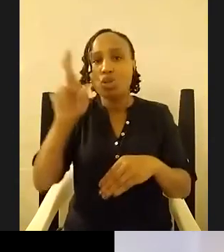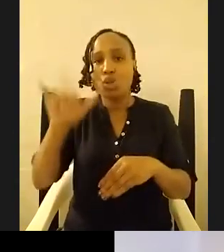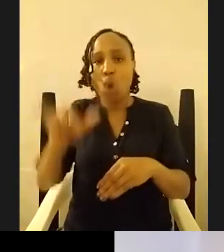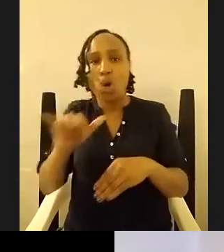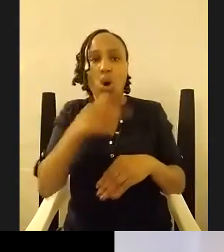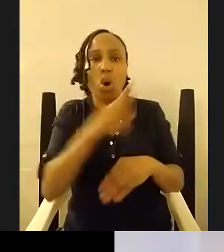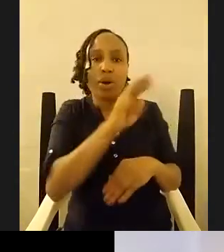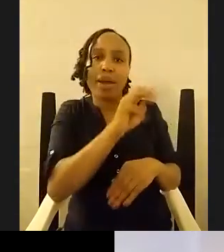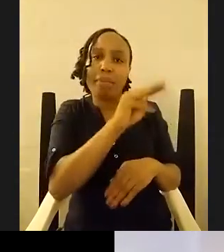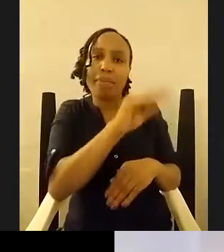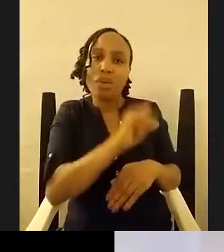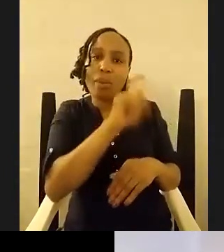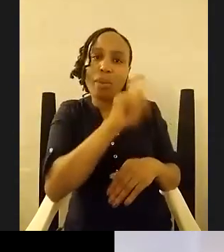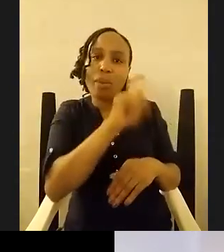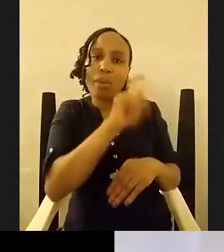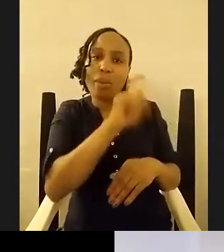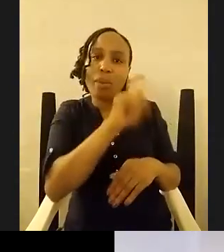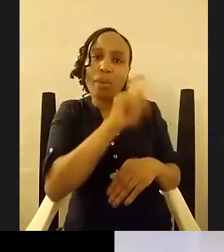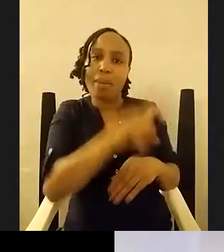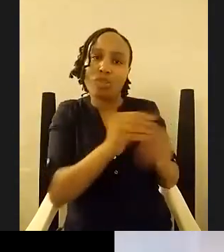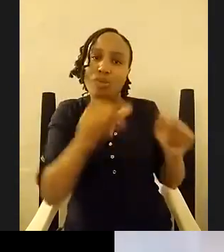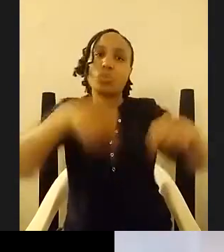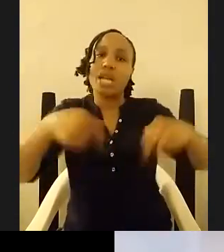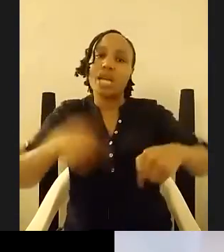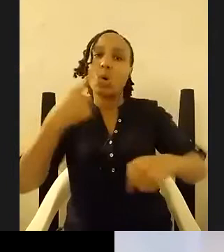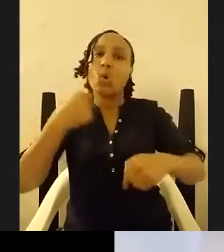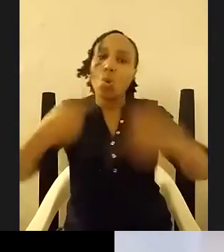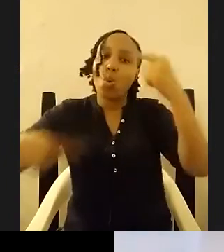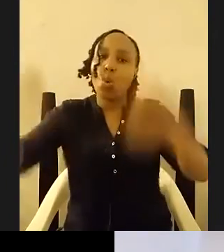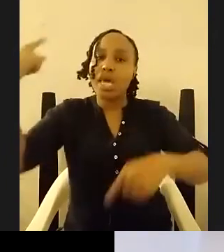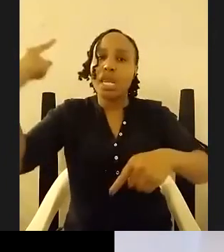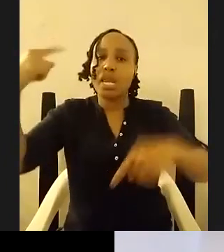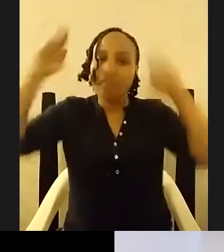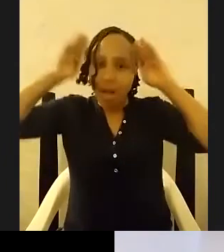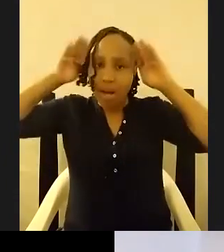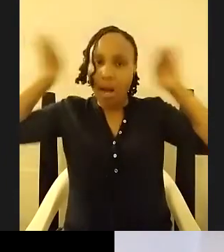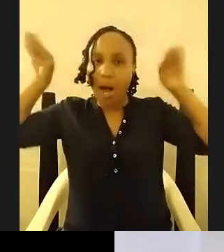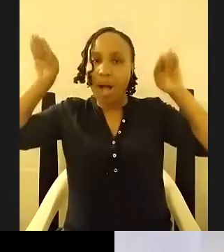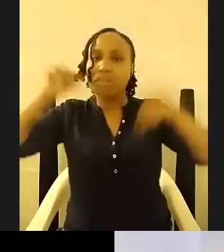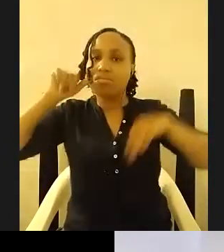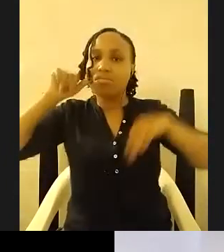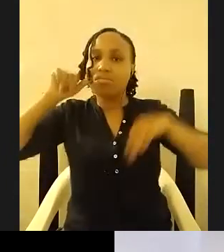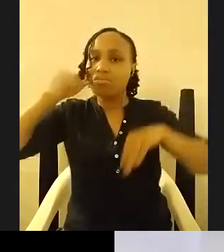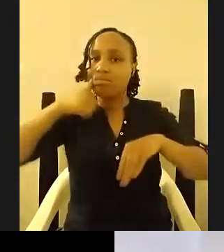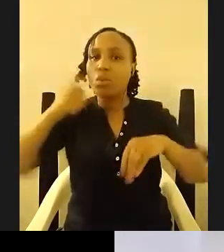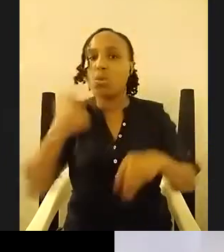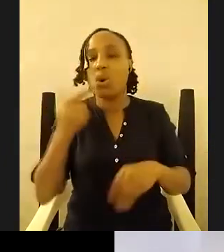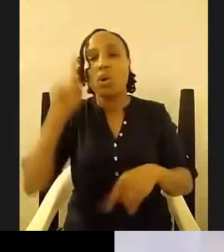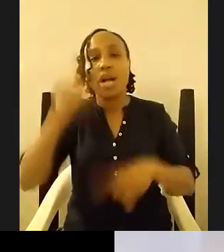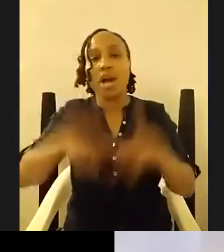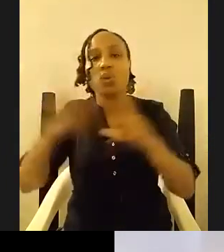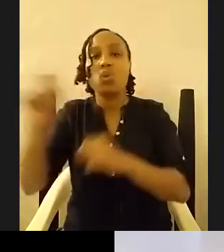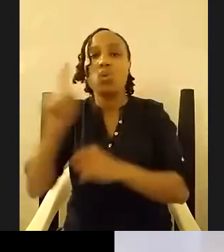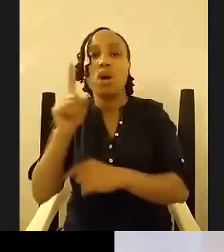we cannot go into tomorrow not knowing no let us um